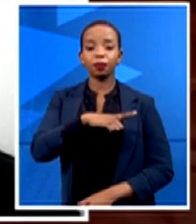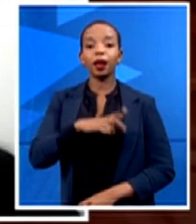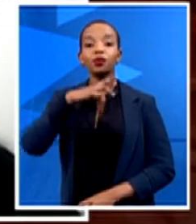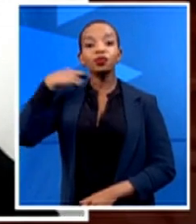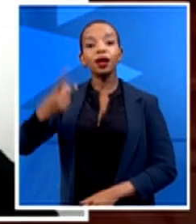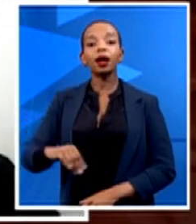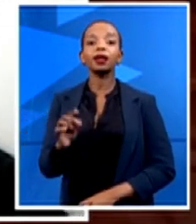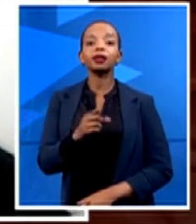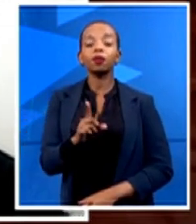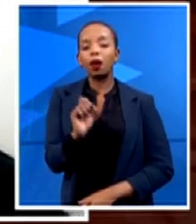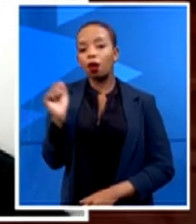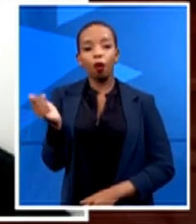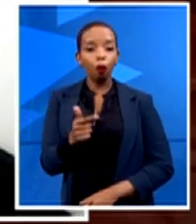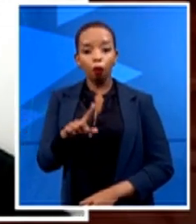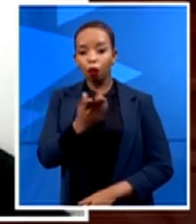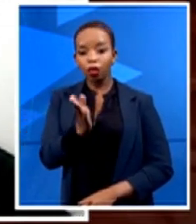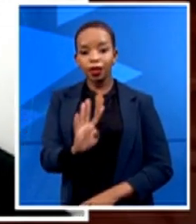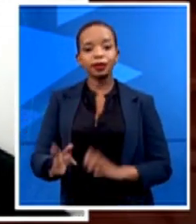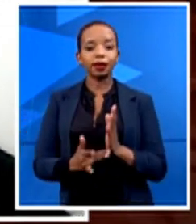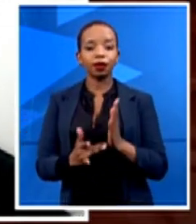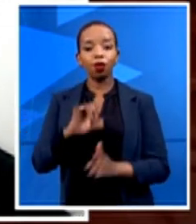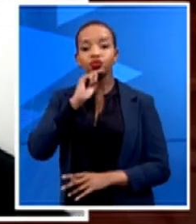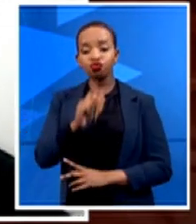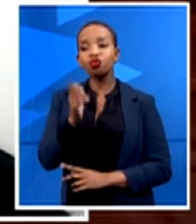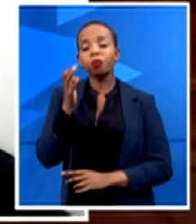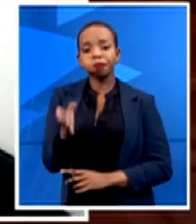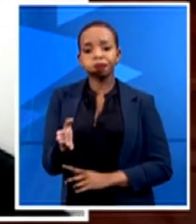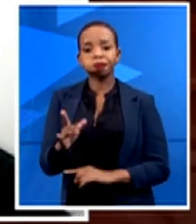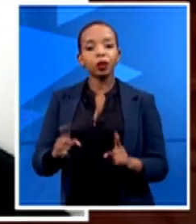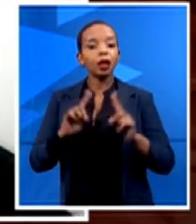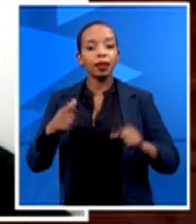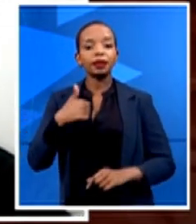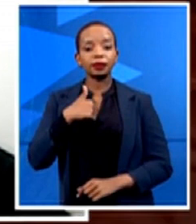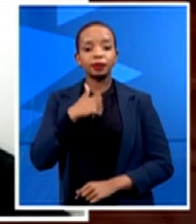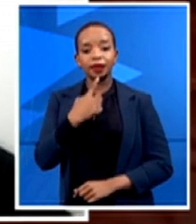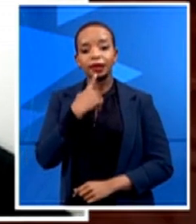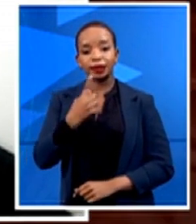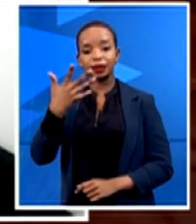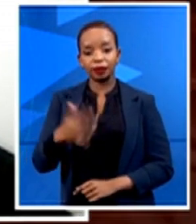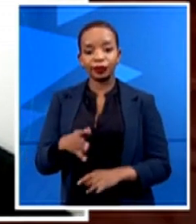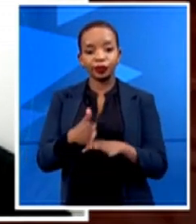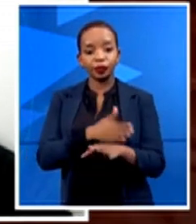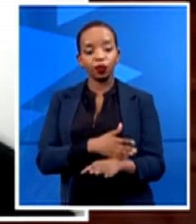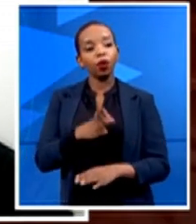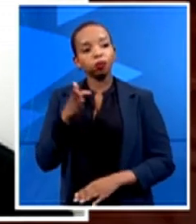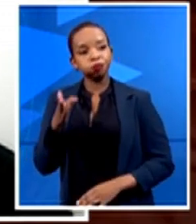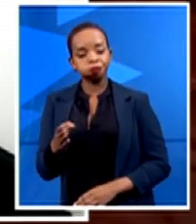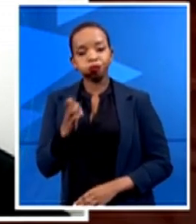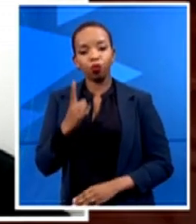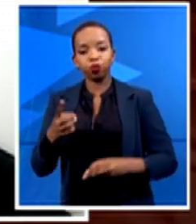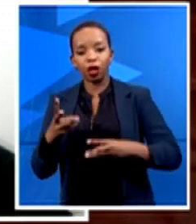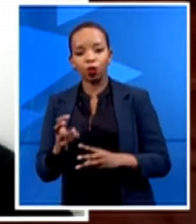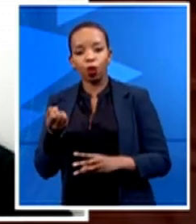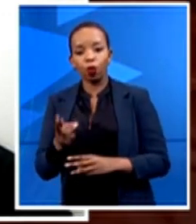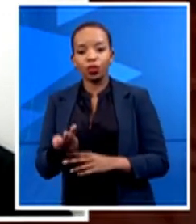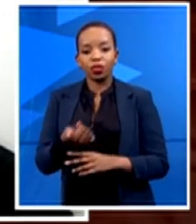But like I said, they've existed in one way or the other in silos. So we all know that there